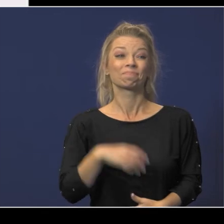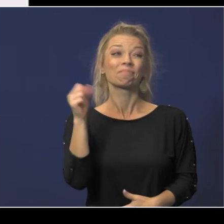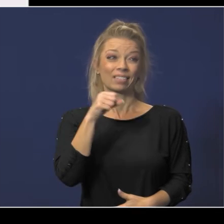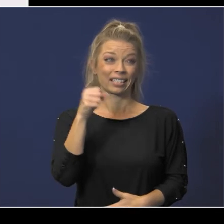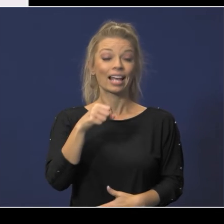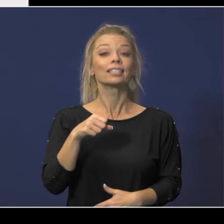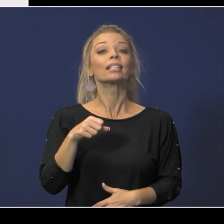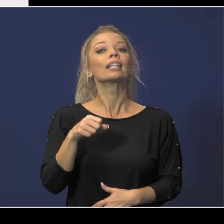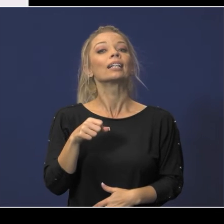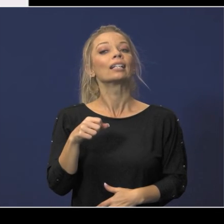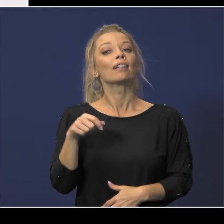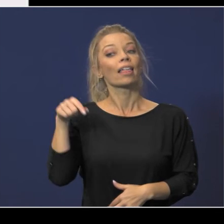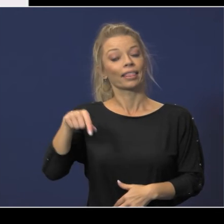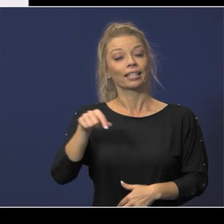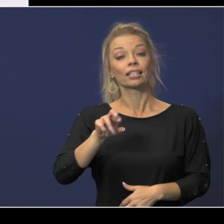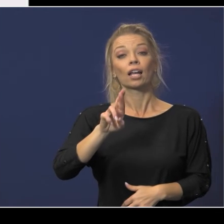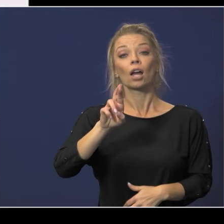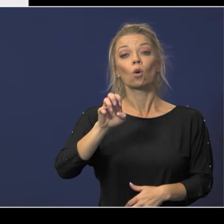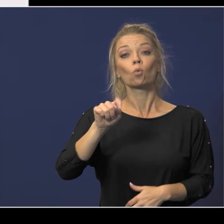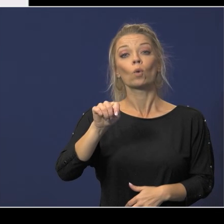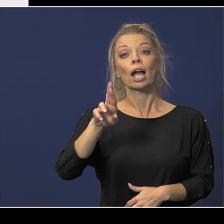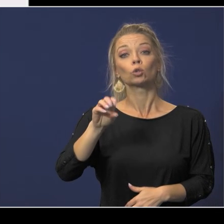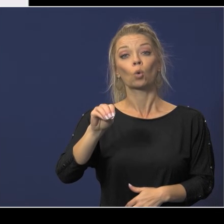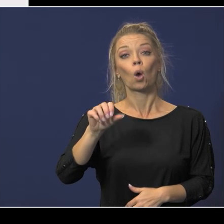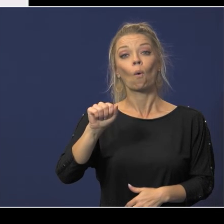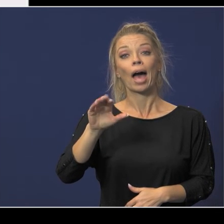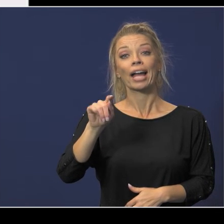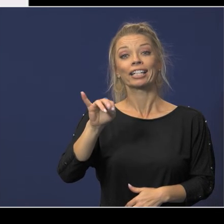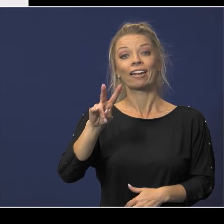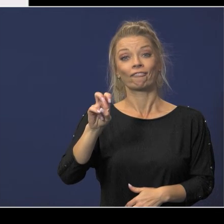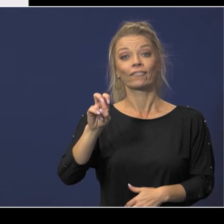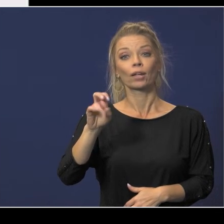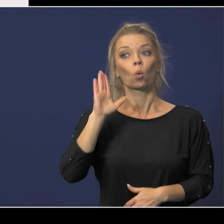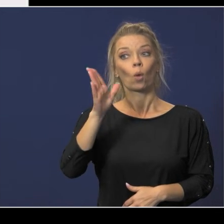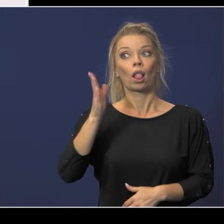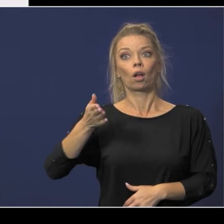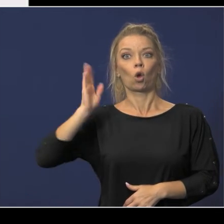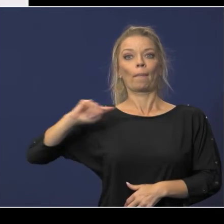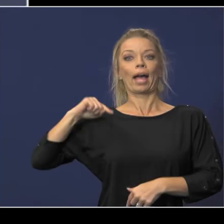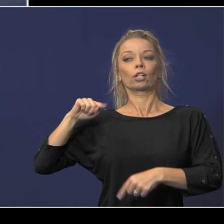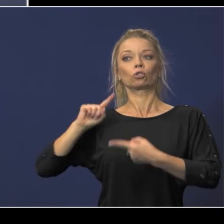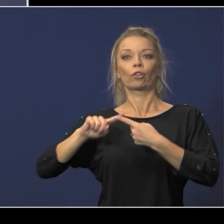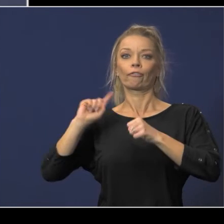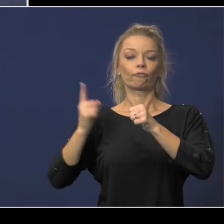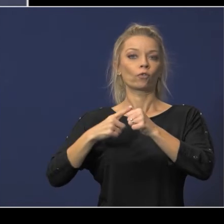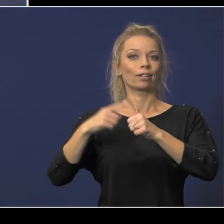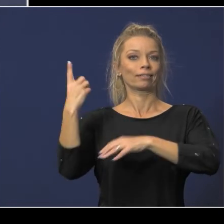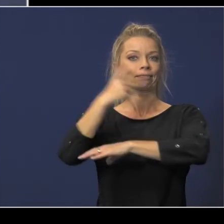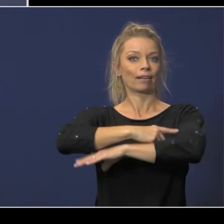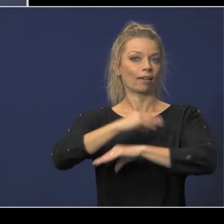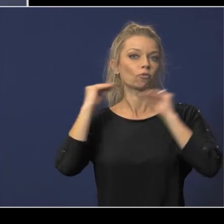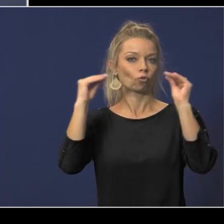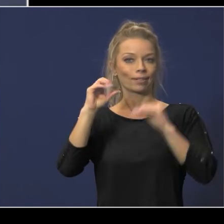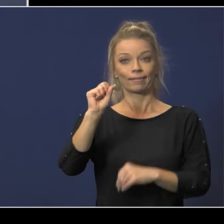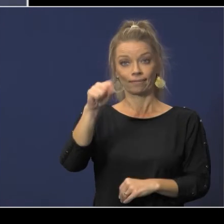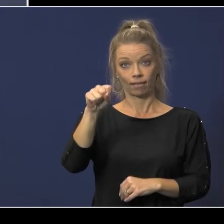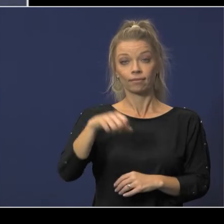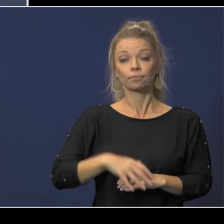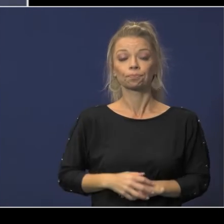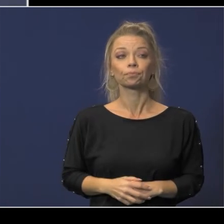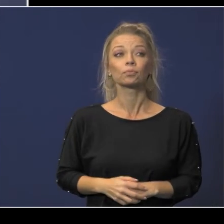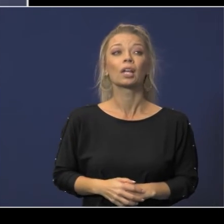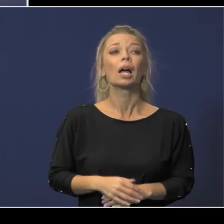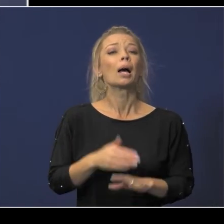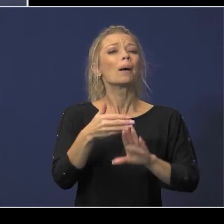retroactive thank you it's retroactive to the to the first day of instruction so before i i uh i entertain any